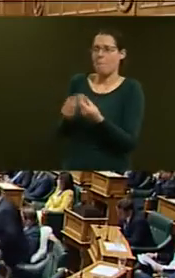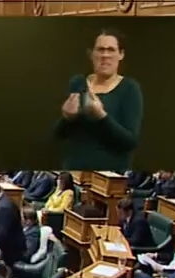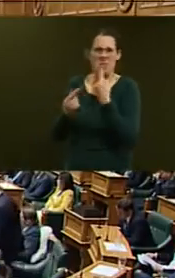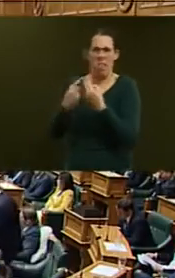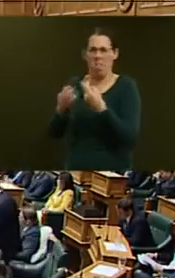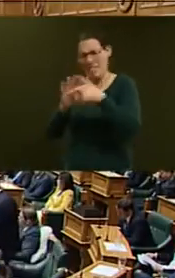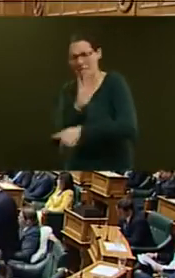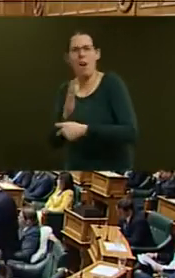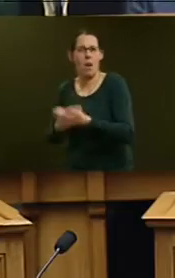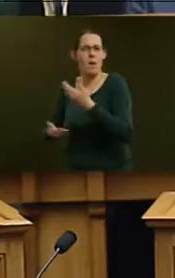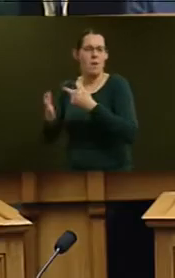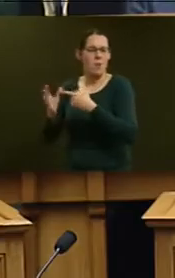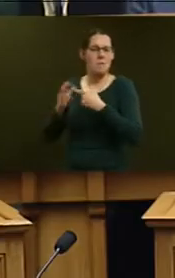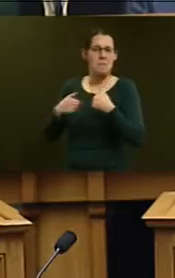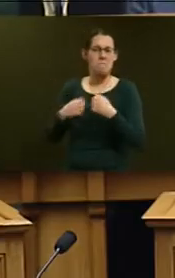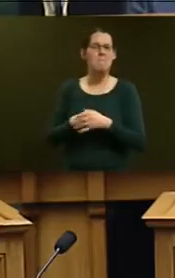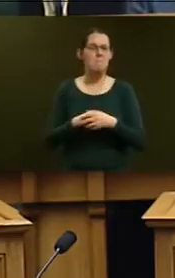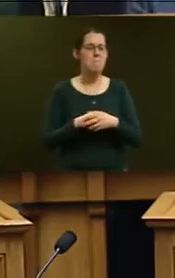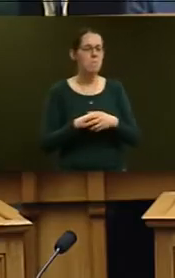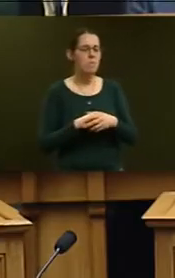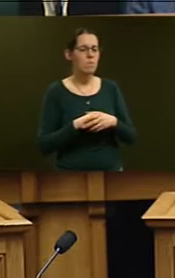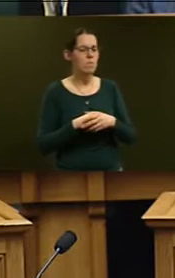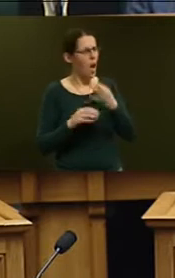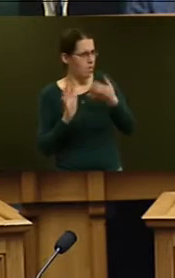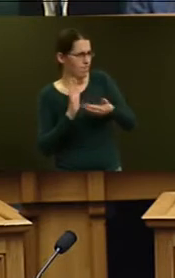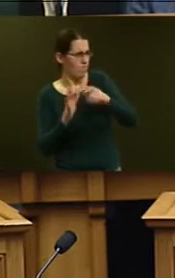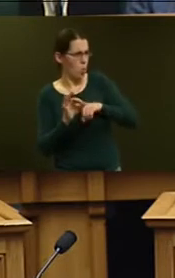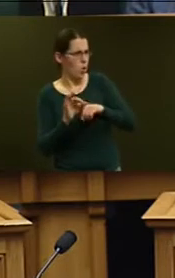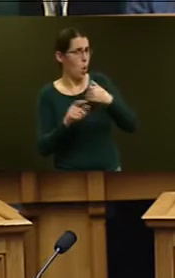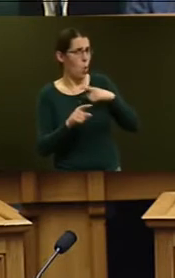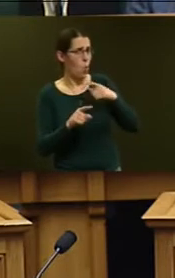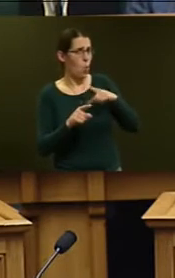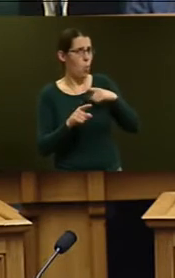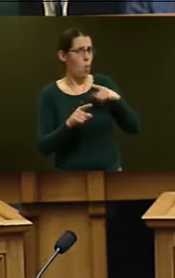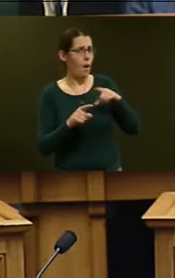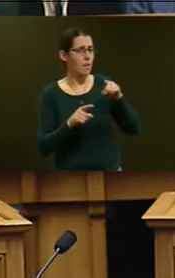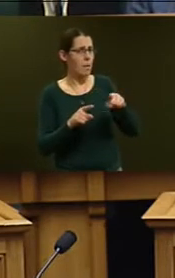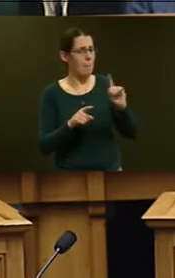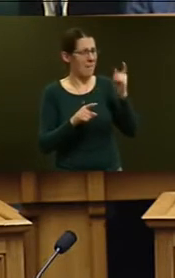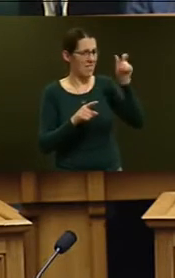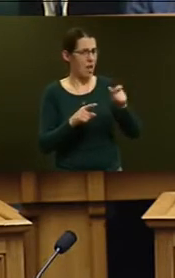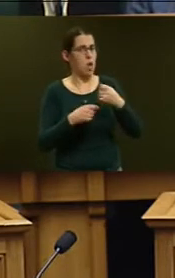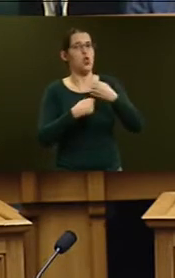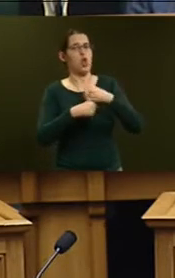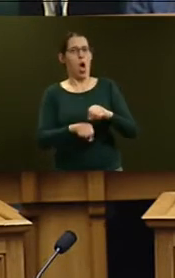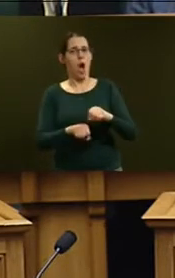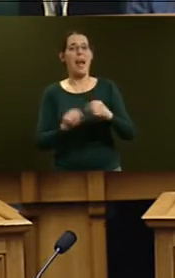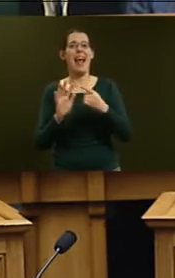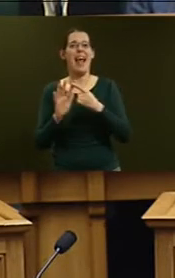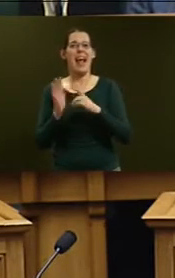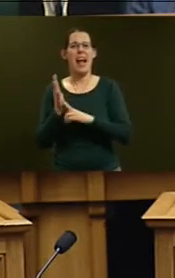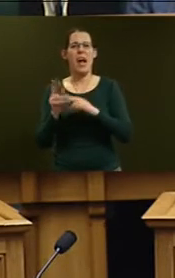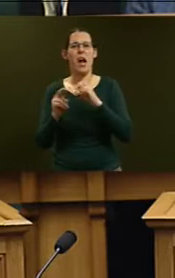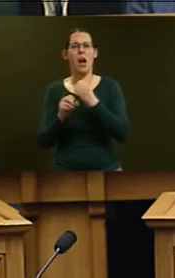Supplementary. Why did the Minister deny reviewer Thorsten Engel's 2011 conflict of interest